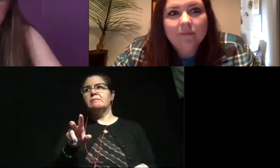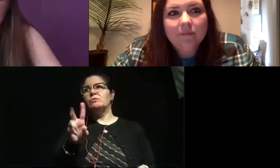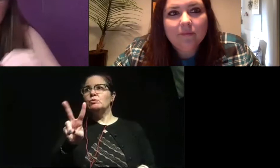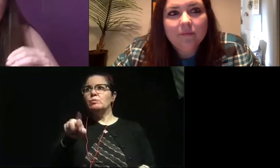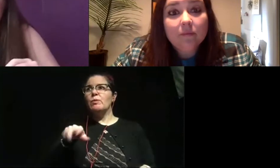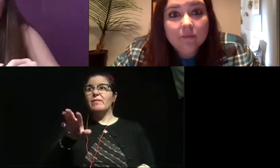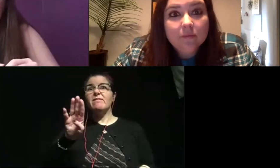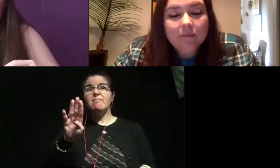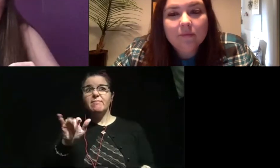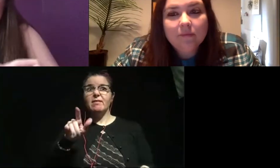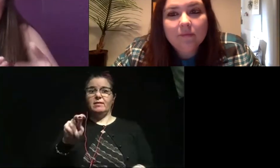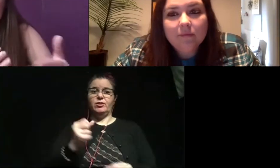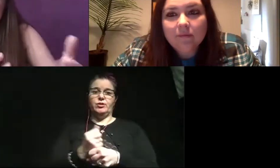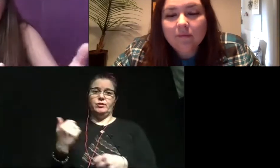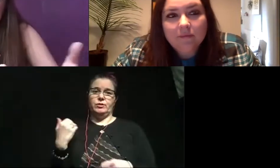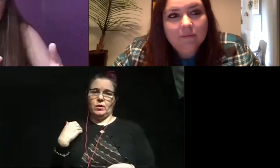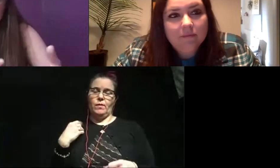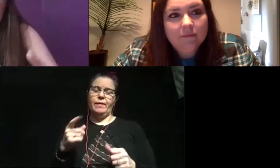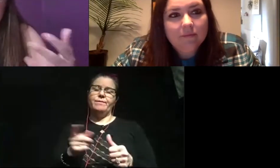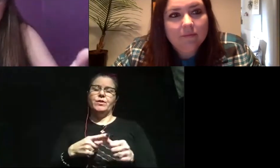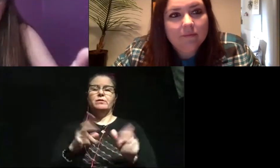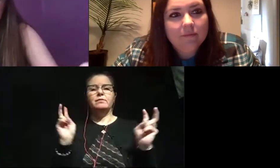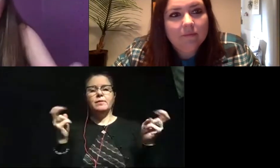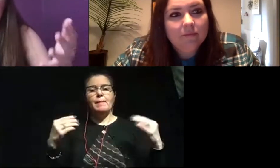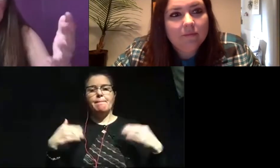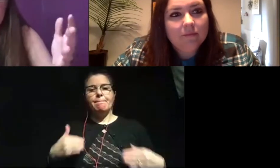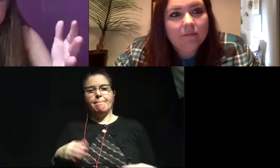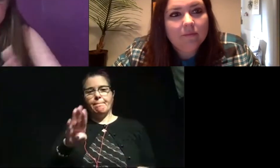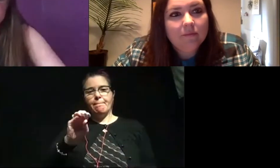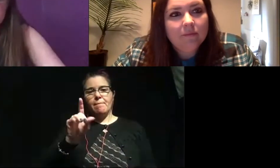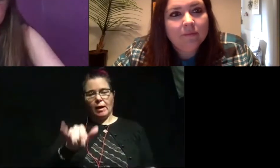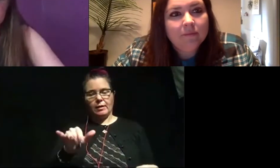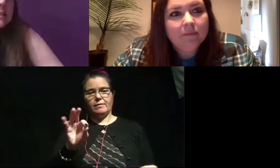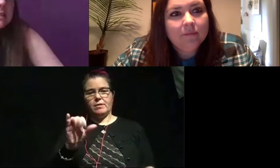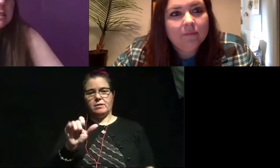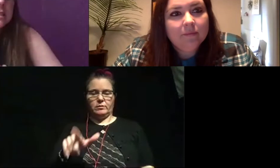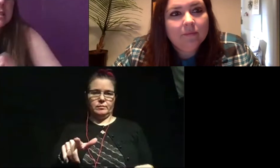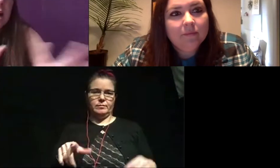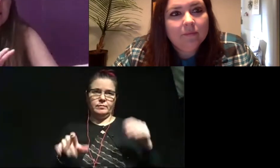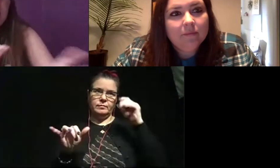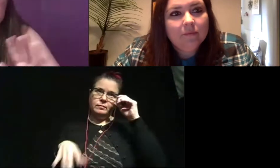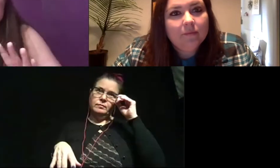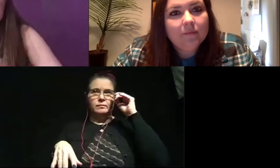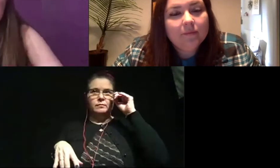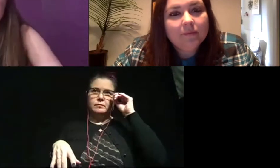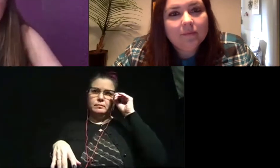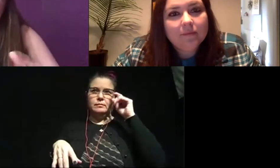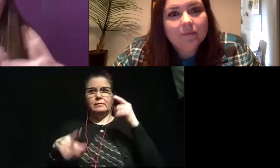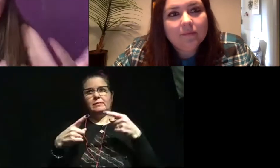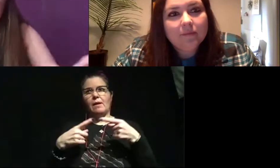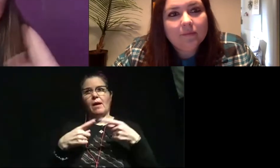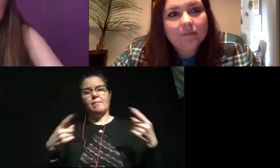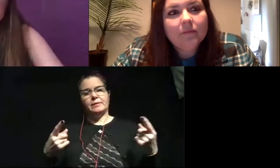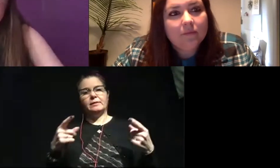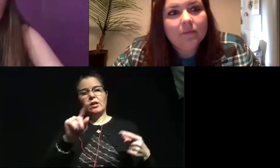years ago. Those are the first what we call body fossils, the fossil of a body. And that's in opposite of something, a